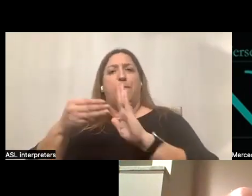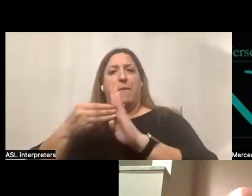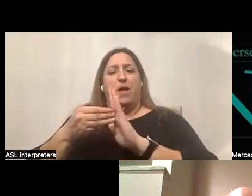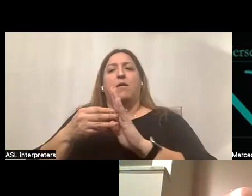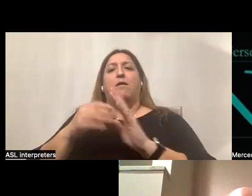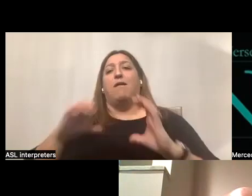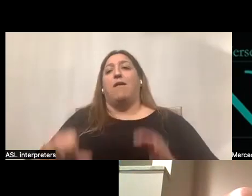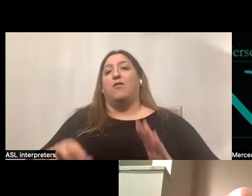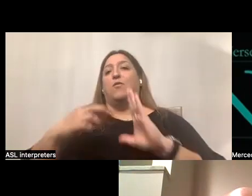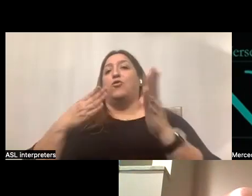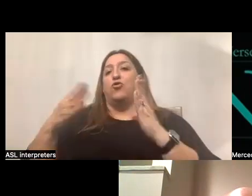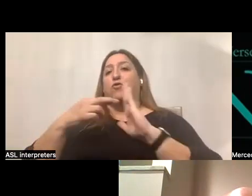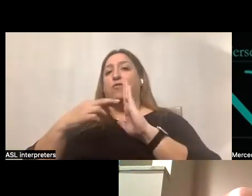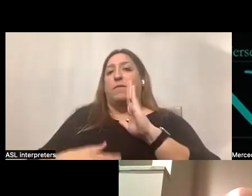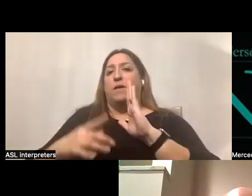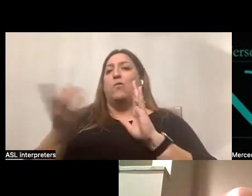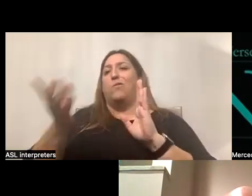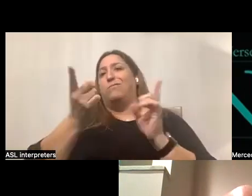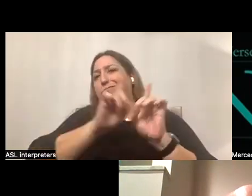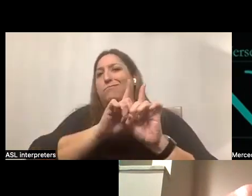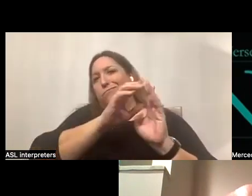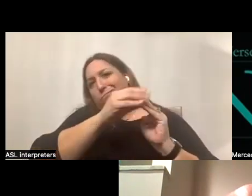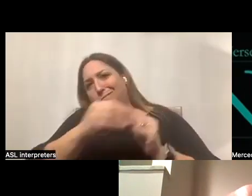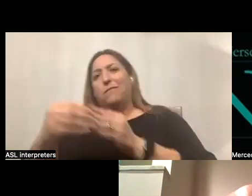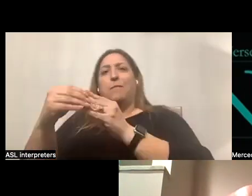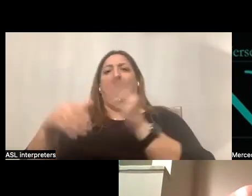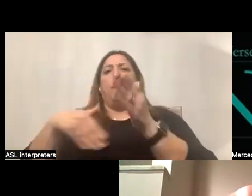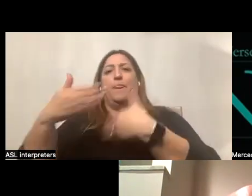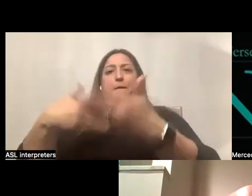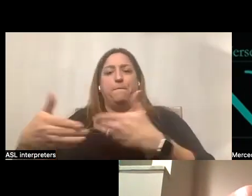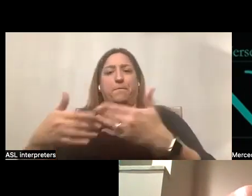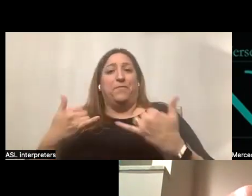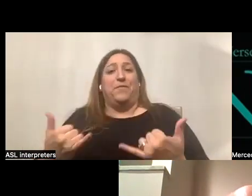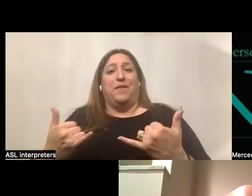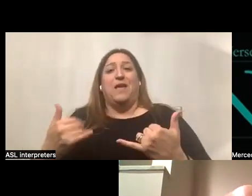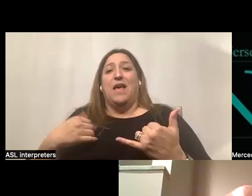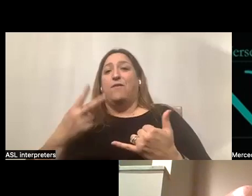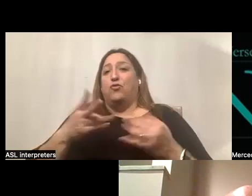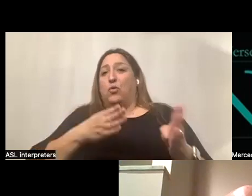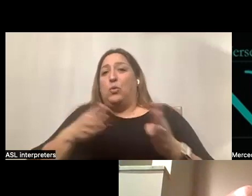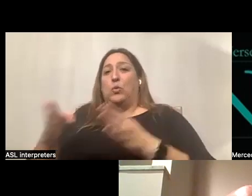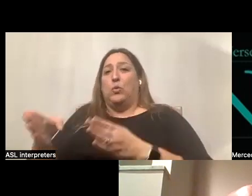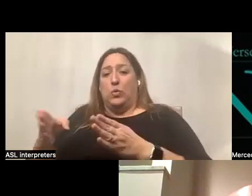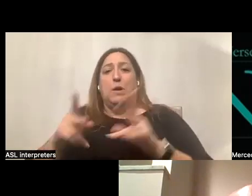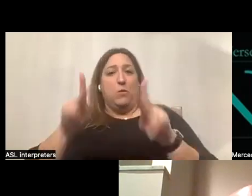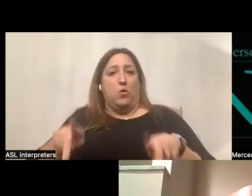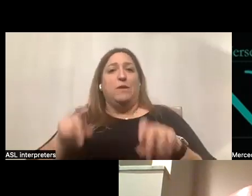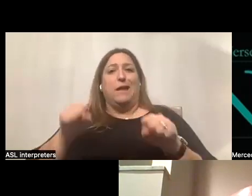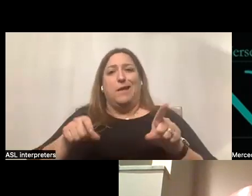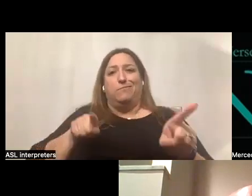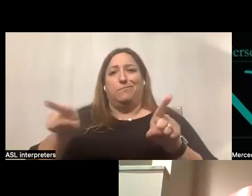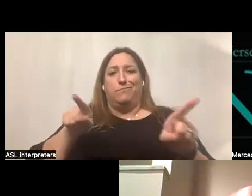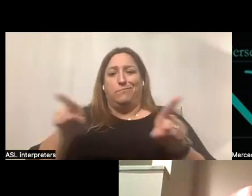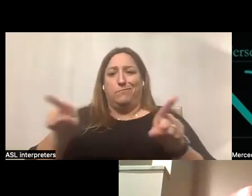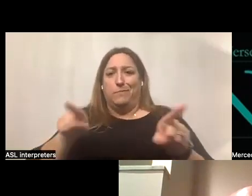service representative is there to guide them through the process. Currently, we have two avenues that an individual can go through, which